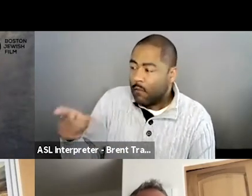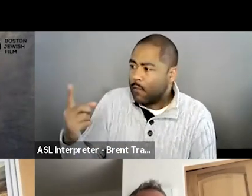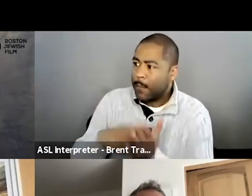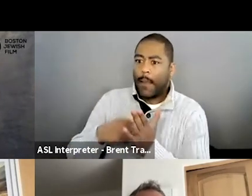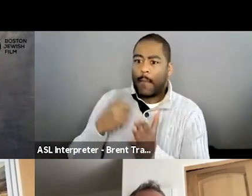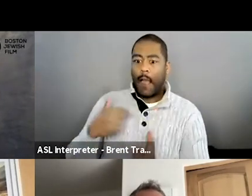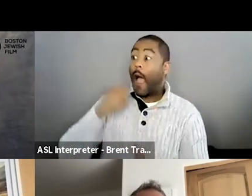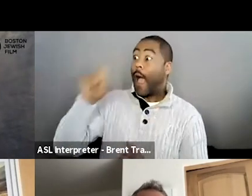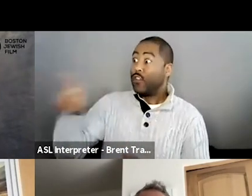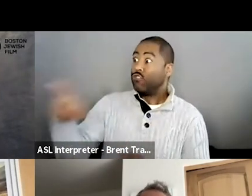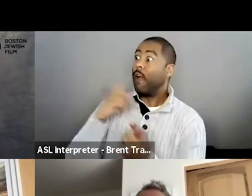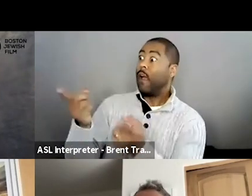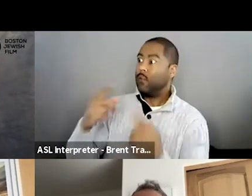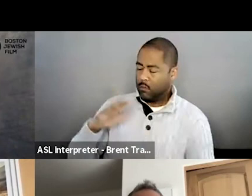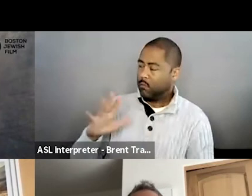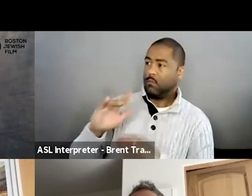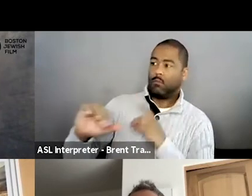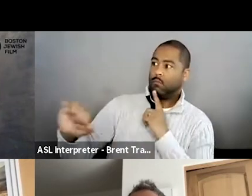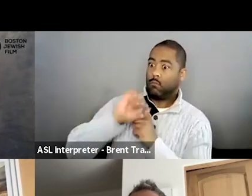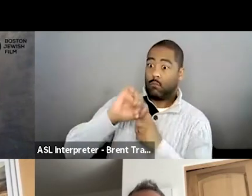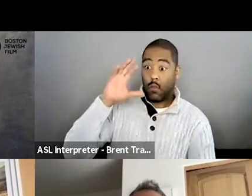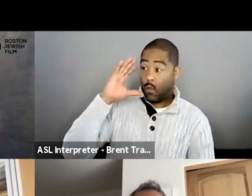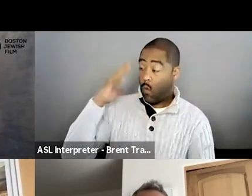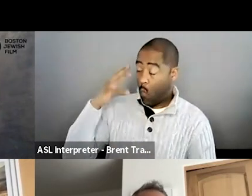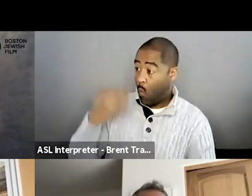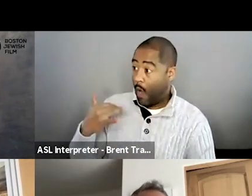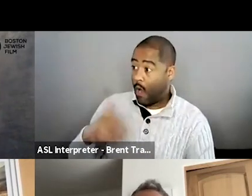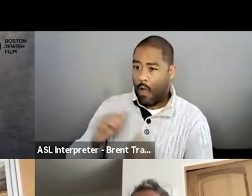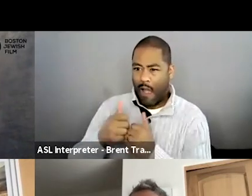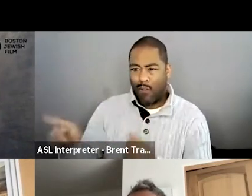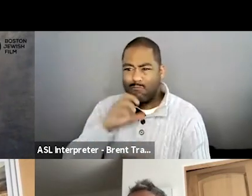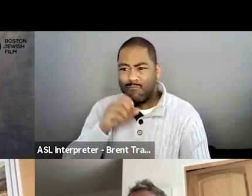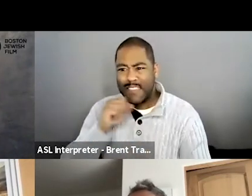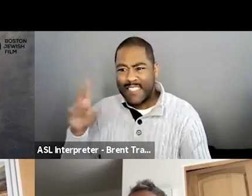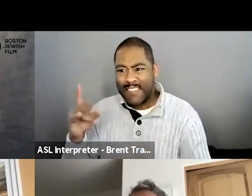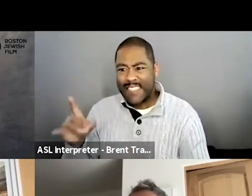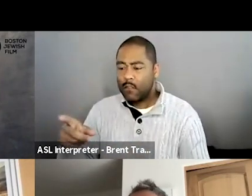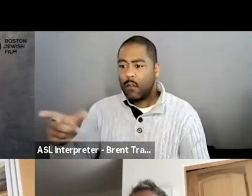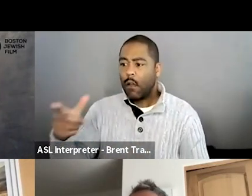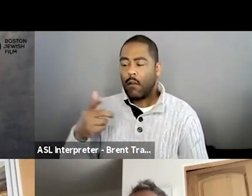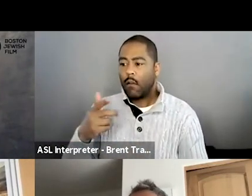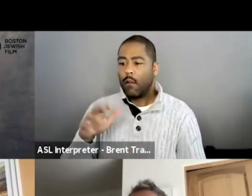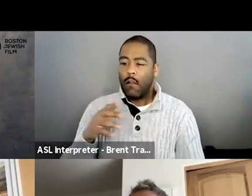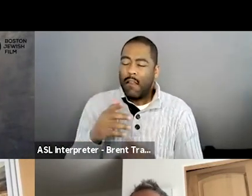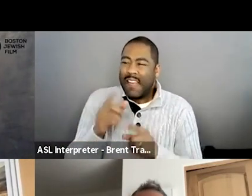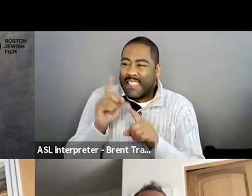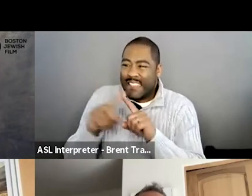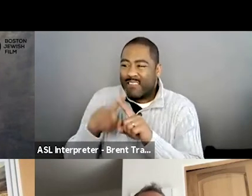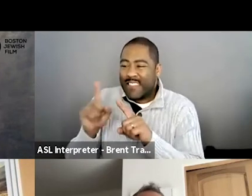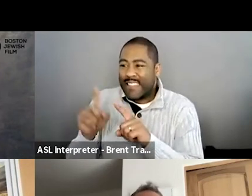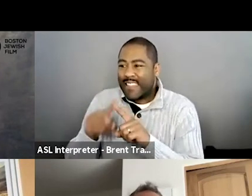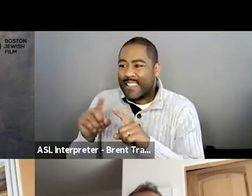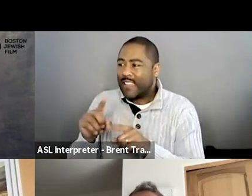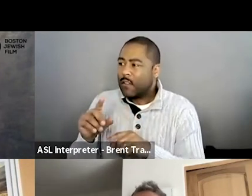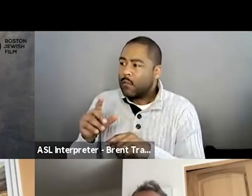Um, so there were things, there were definitely a bunch of, um, things like that. Um, but not, I mean, yeah, another,